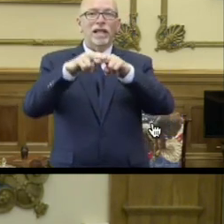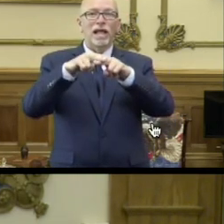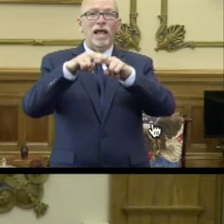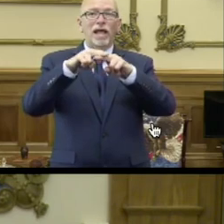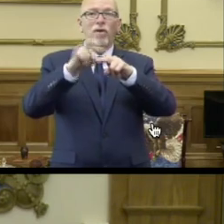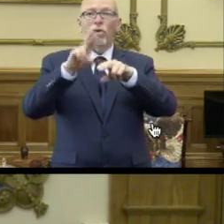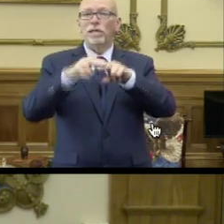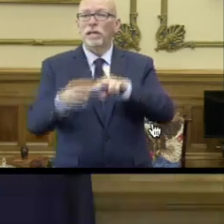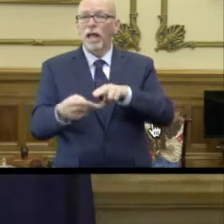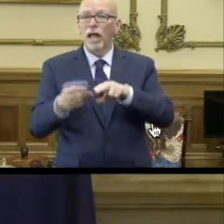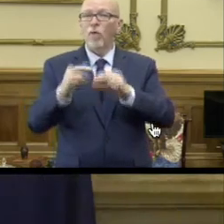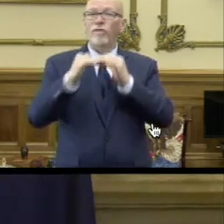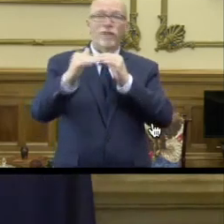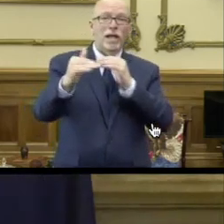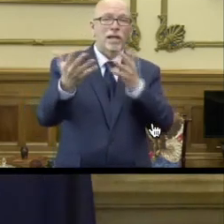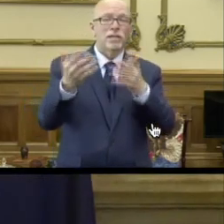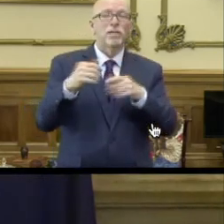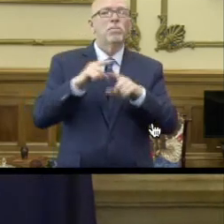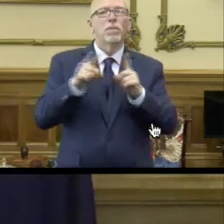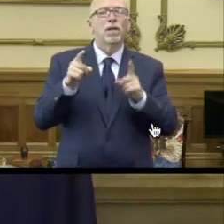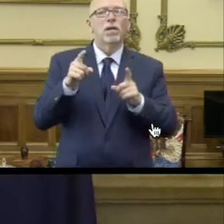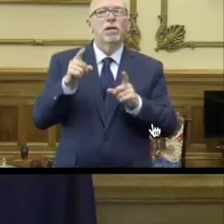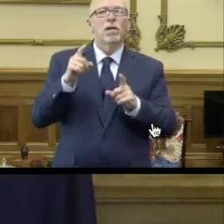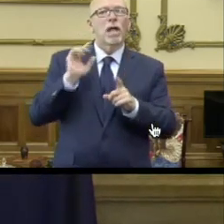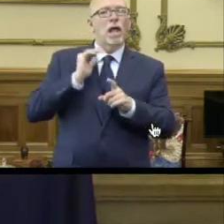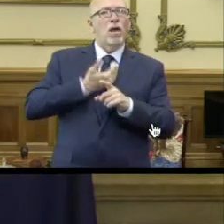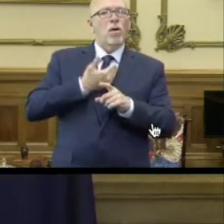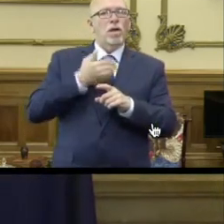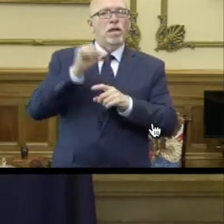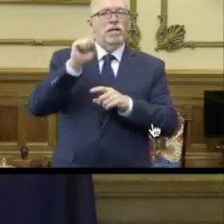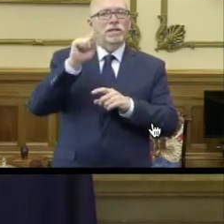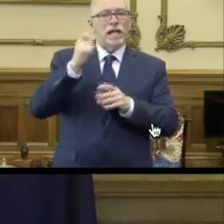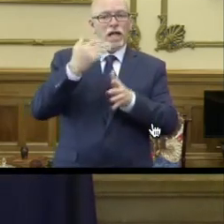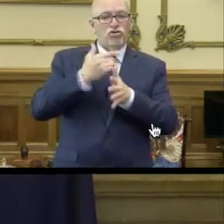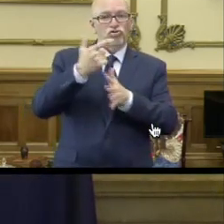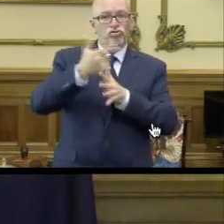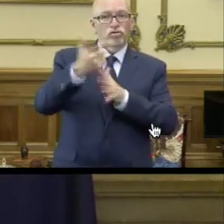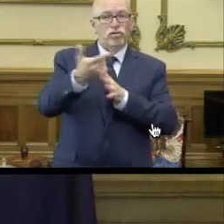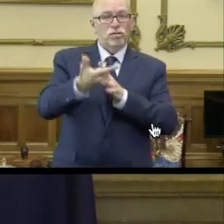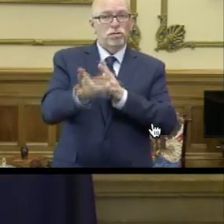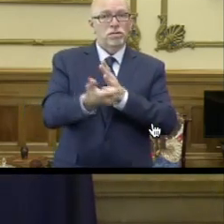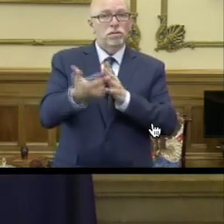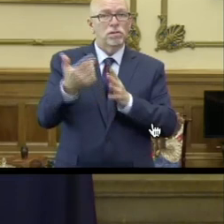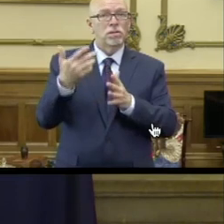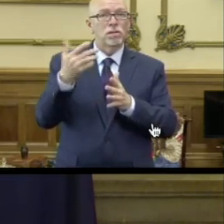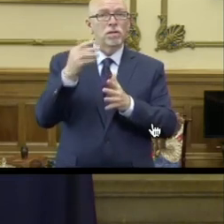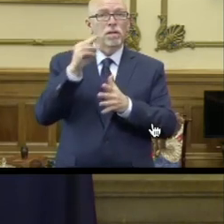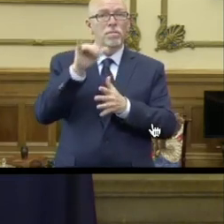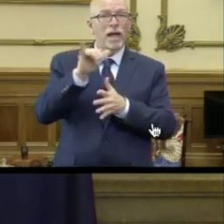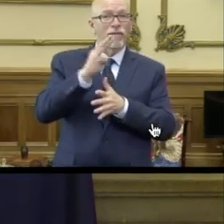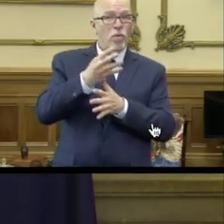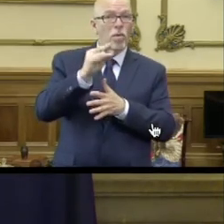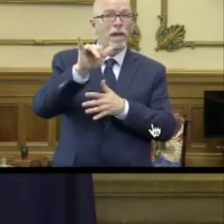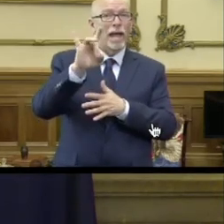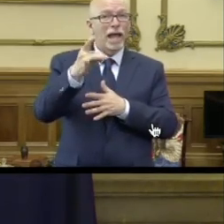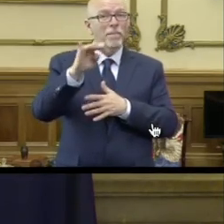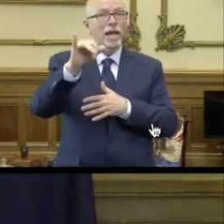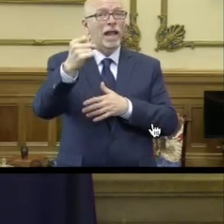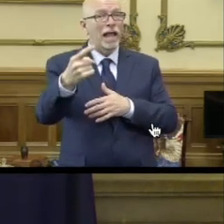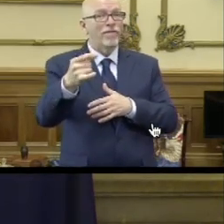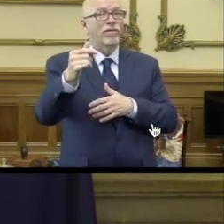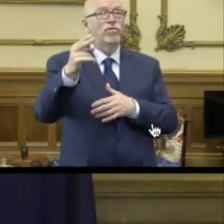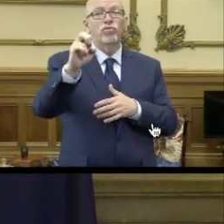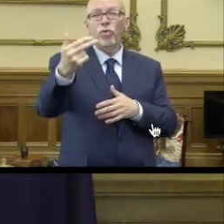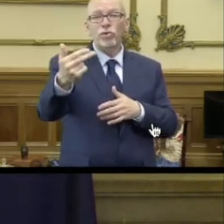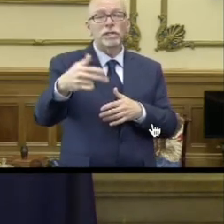the decline. But, no, our staged approach, whether it be May 4 or May 8 or May 11 or June